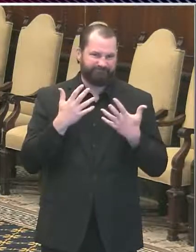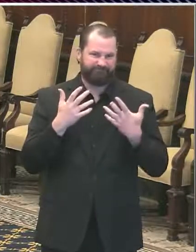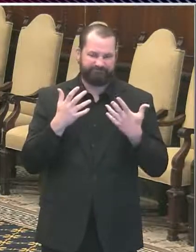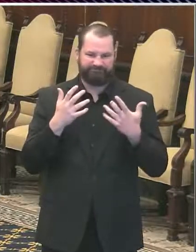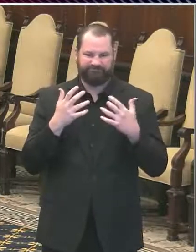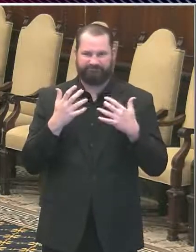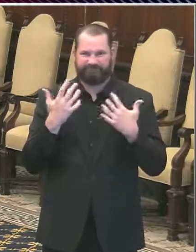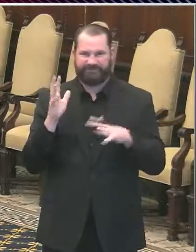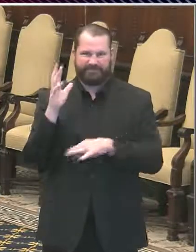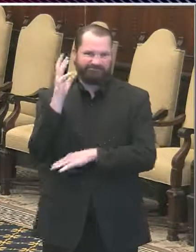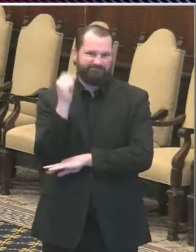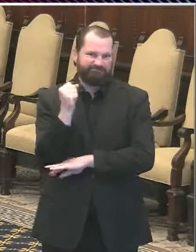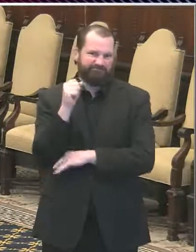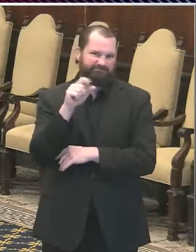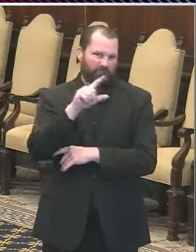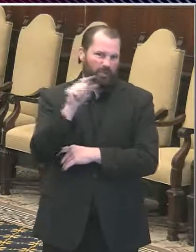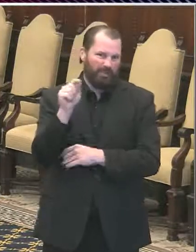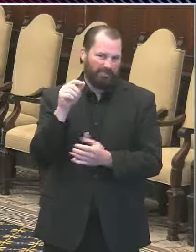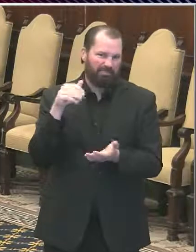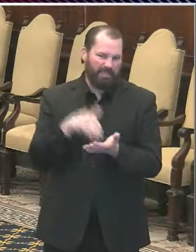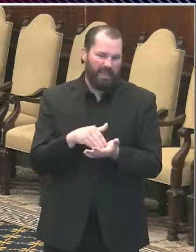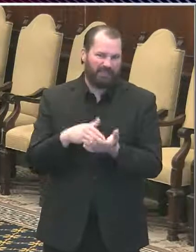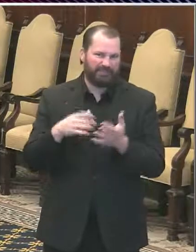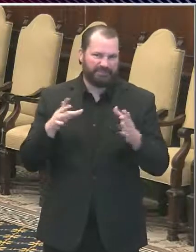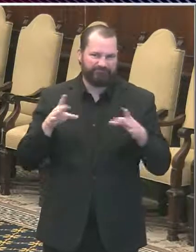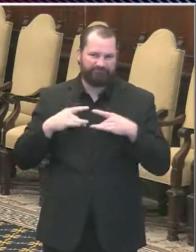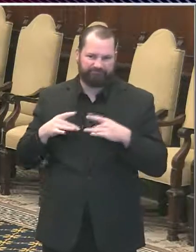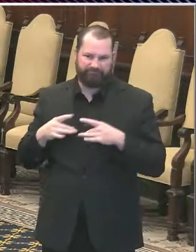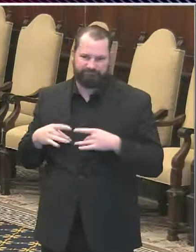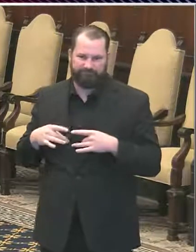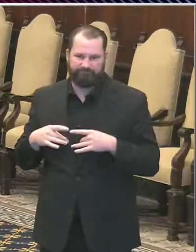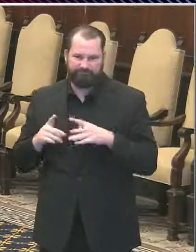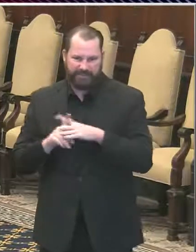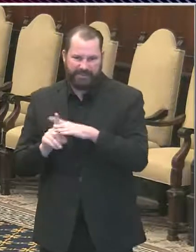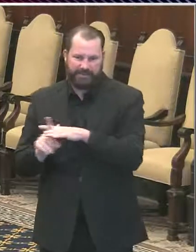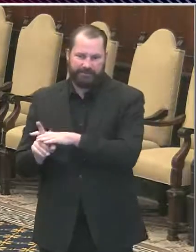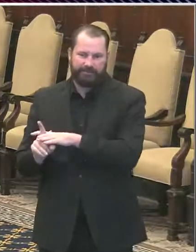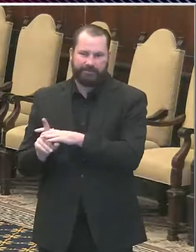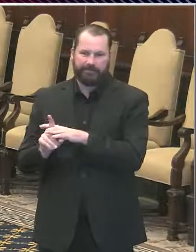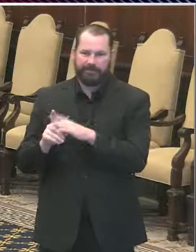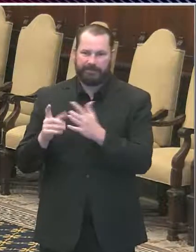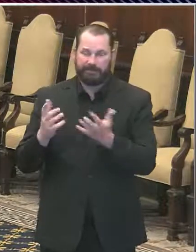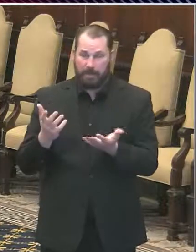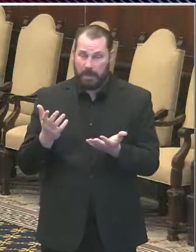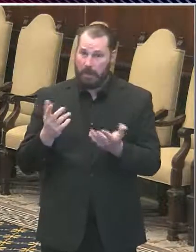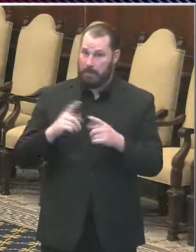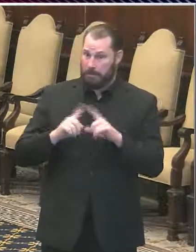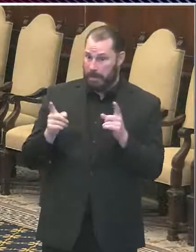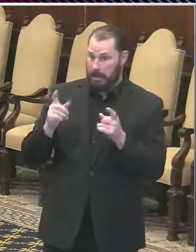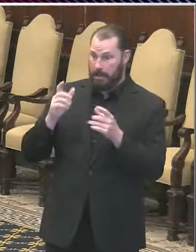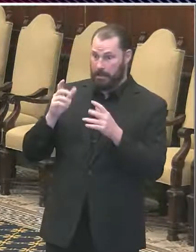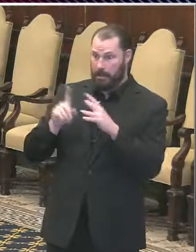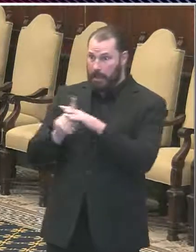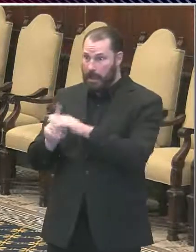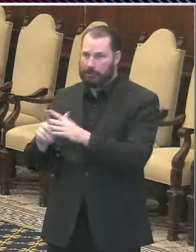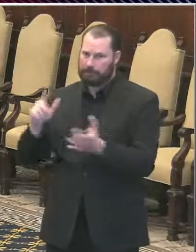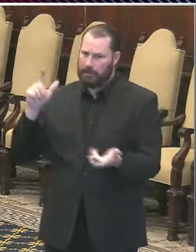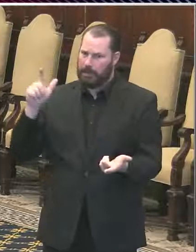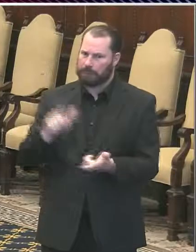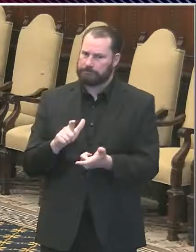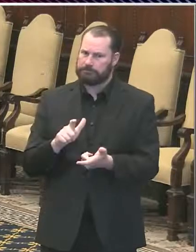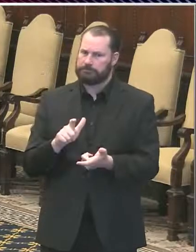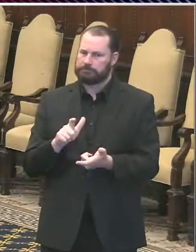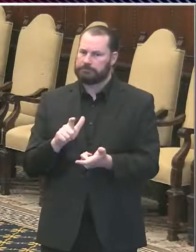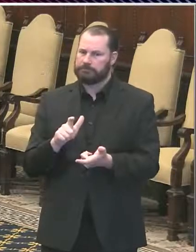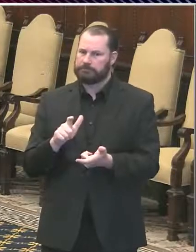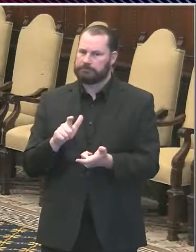the number of cases per day is far better than one month ago, this new total is a grim reminder that many Philadelphians are still testing positive and